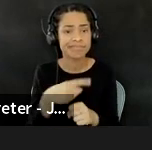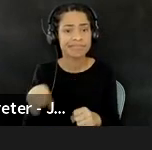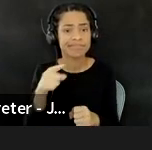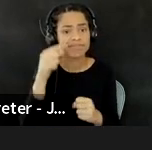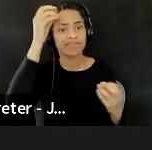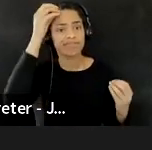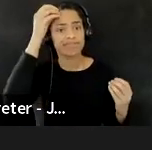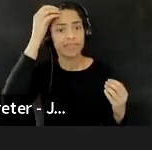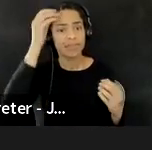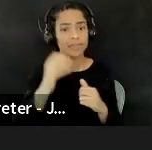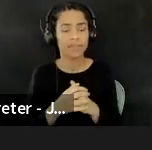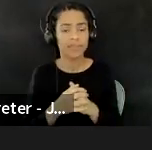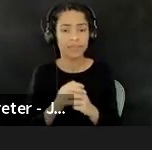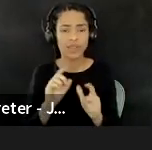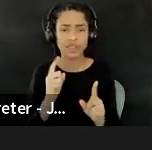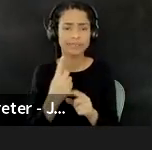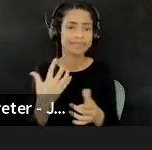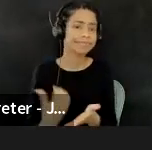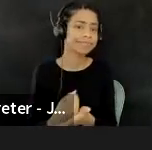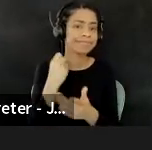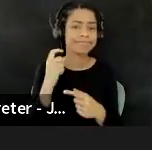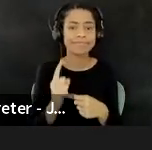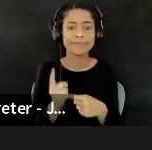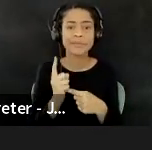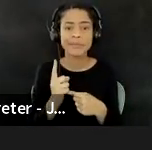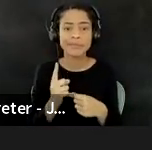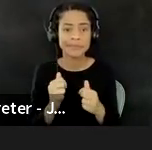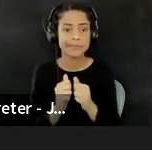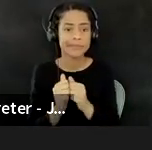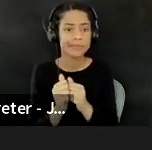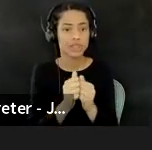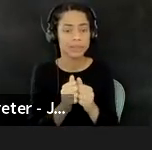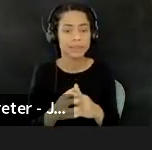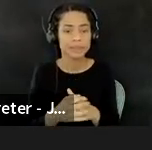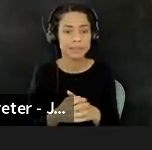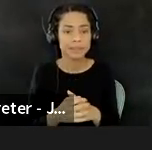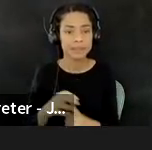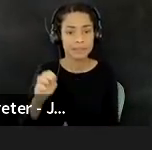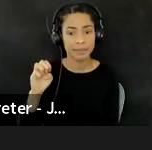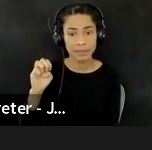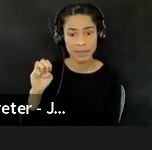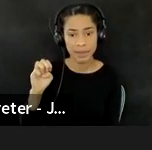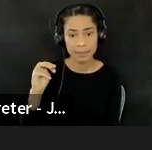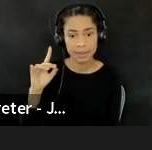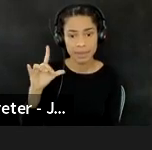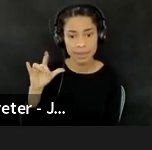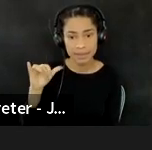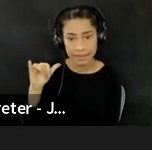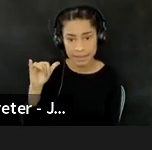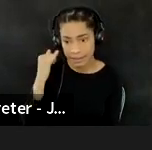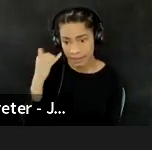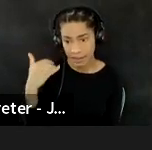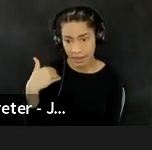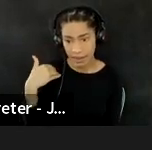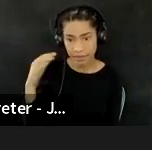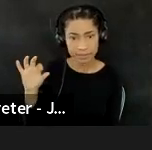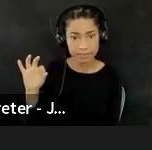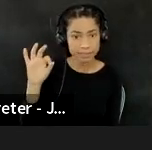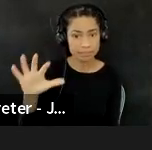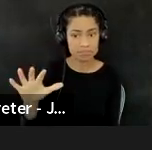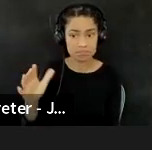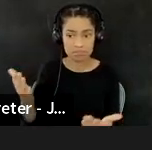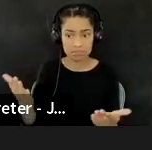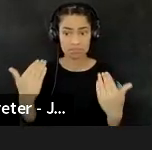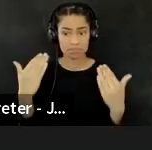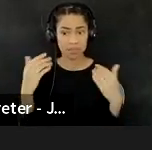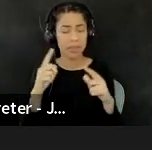closing with all of us together. And if you have a prompt, uh, Emily, please, by all means, but, um, anyone can also jump